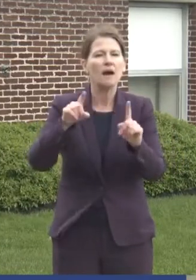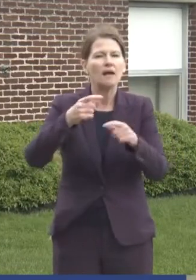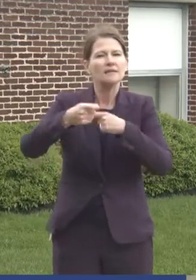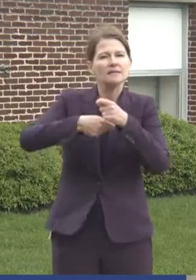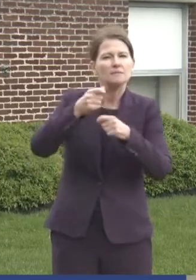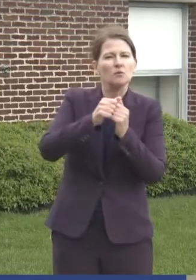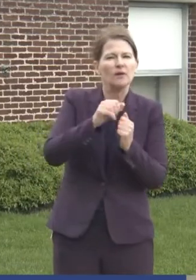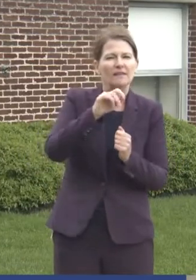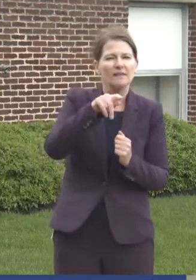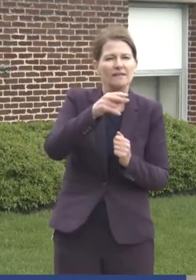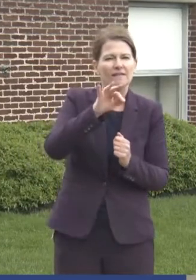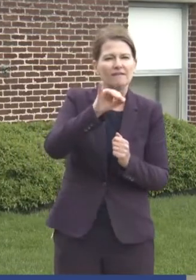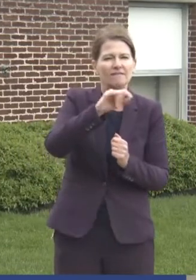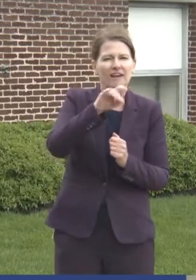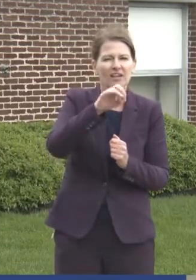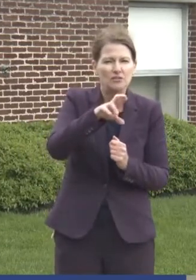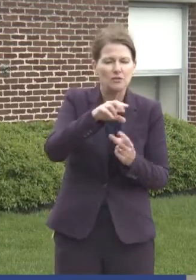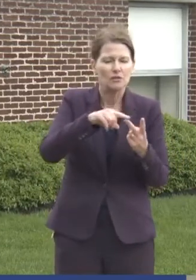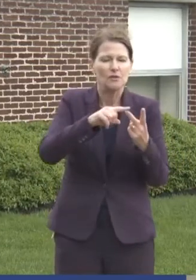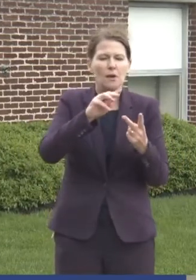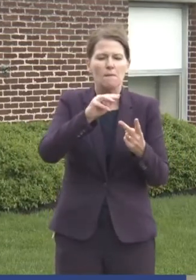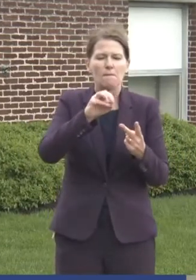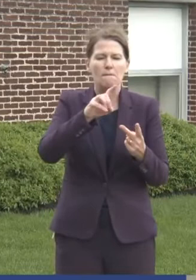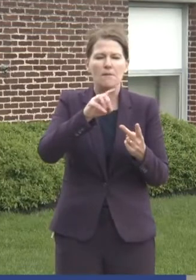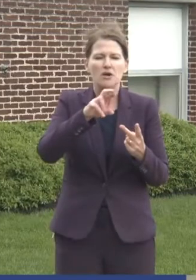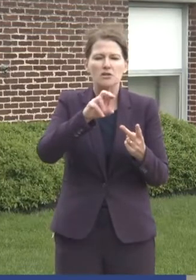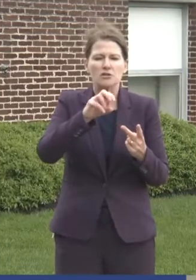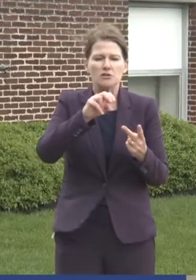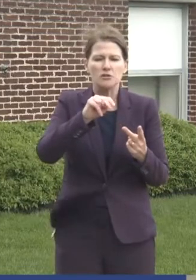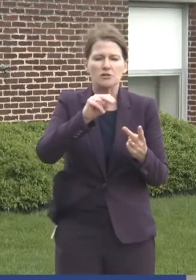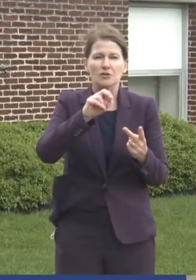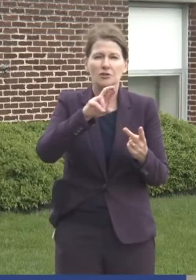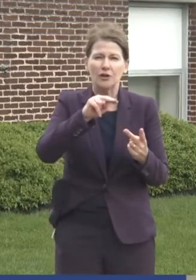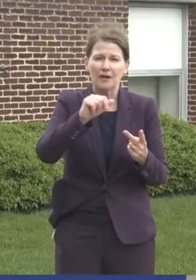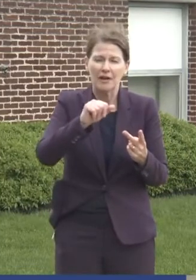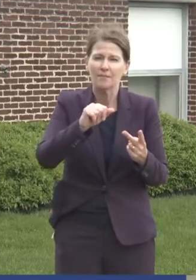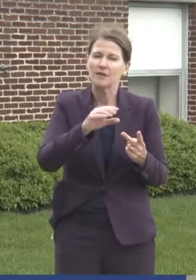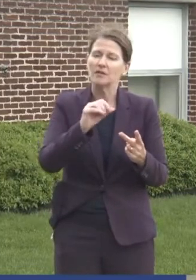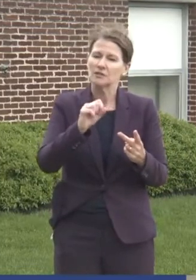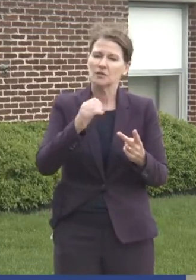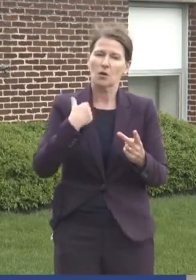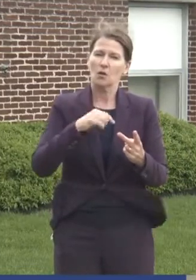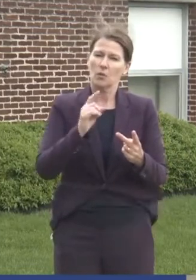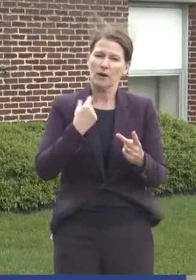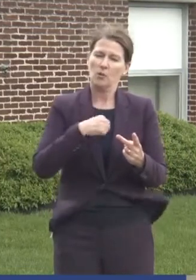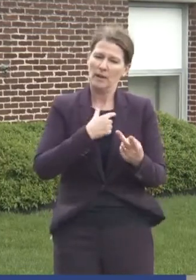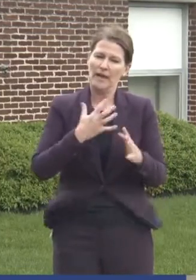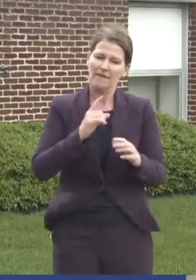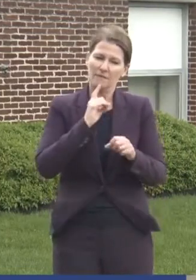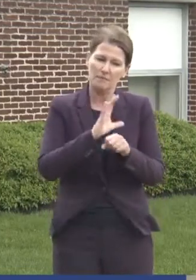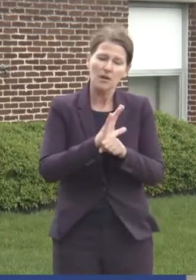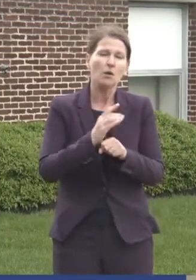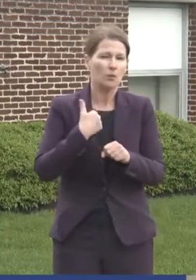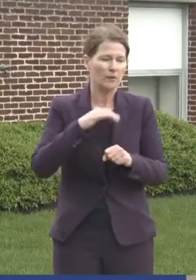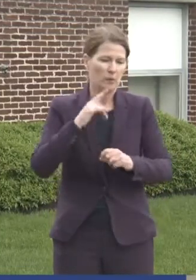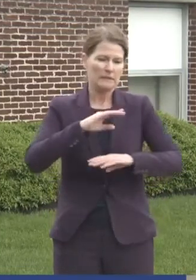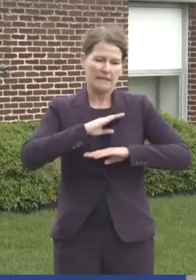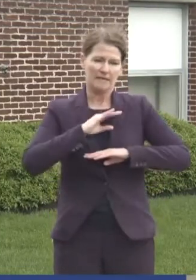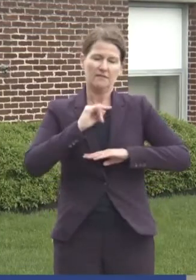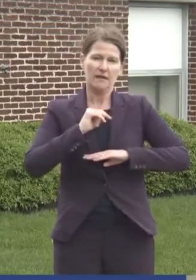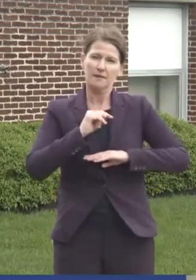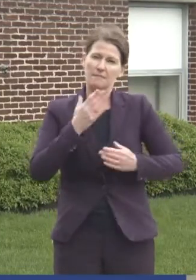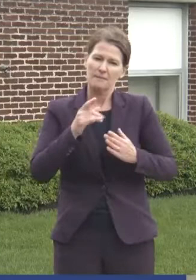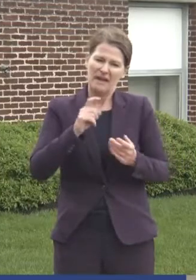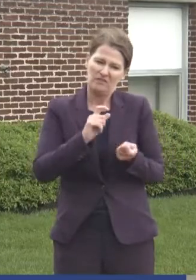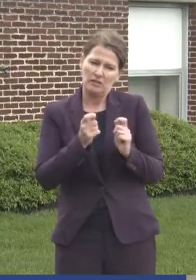And so where we have put any sort of allocation towards those specific missions, we will fulfill our commitment. We might require us to shift a